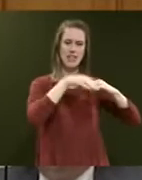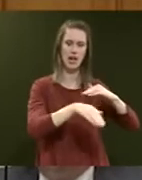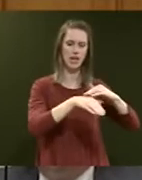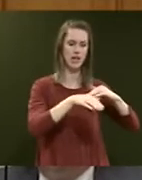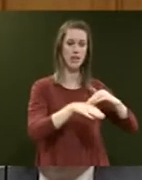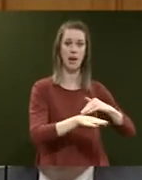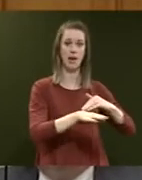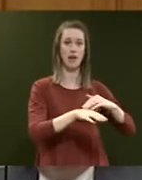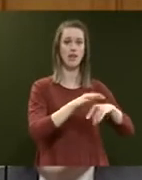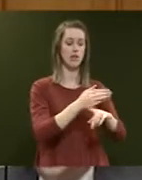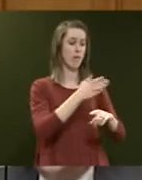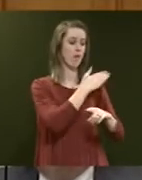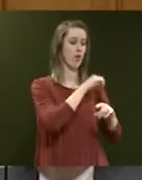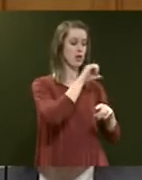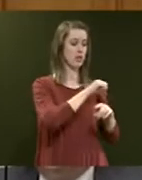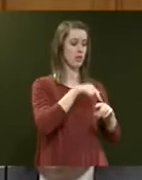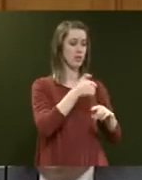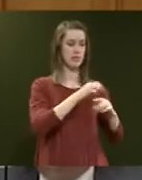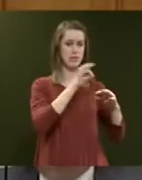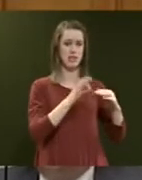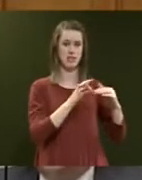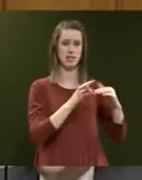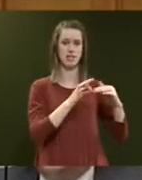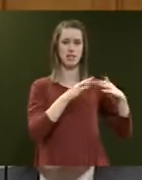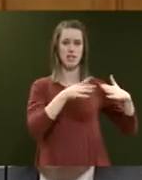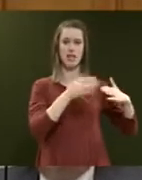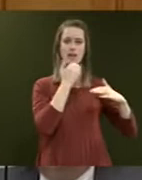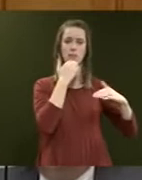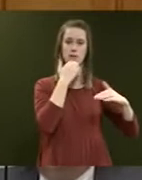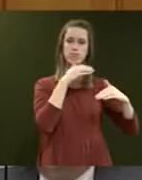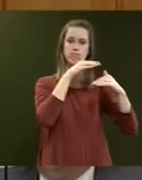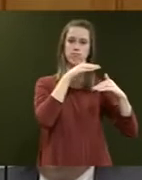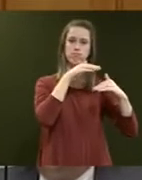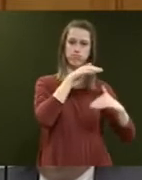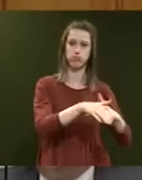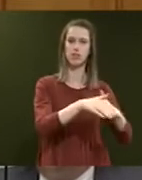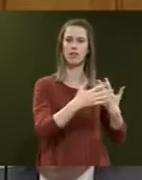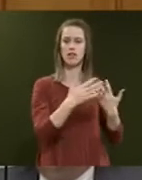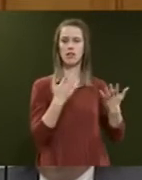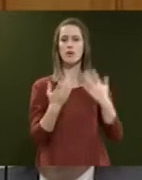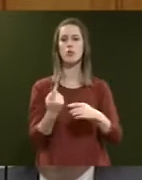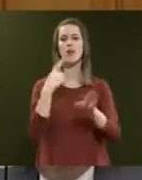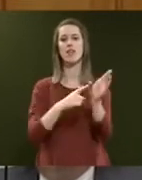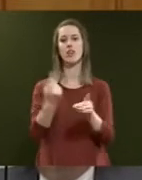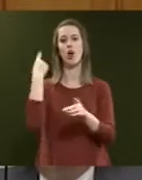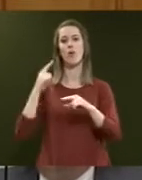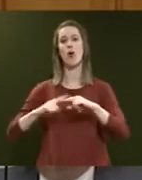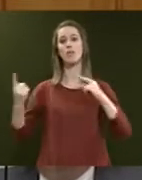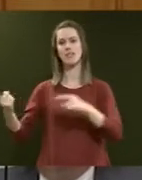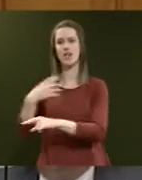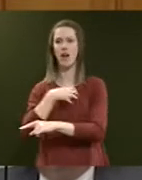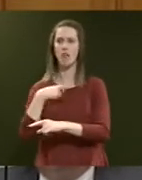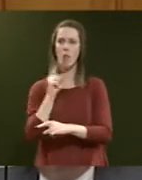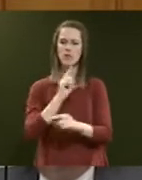.6% just over a year ago, Mr Speaker, when the opposition were in government. That